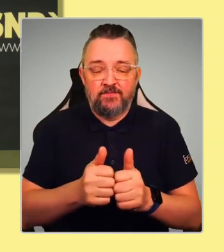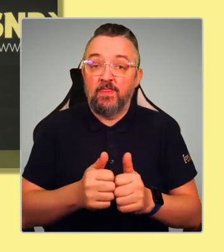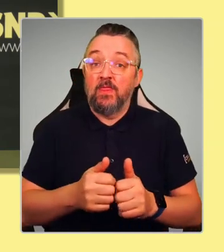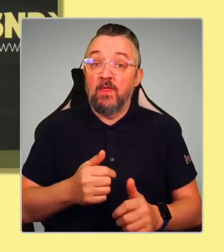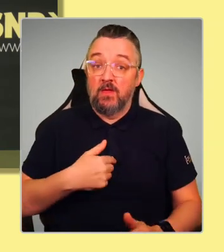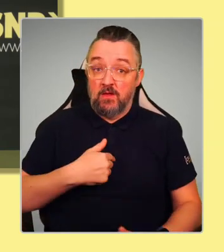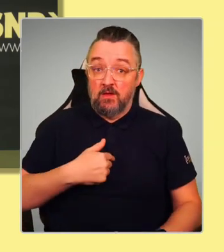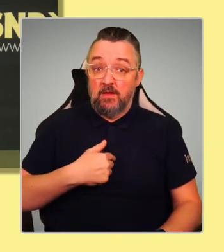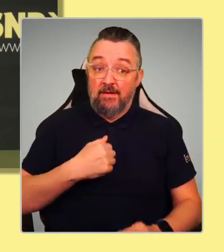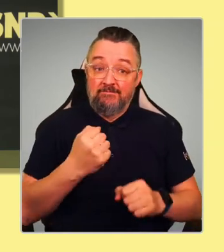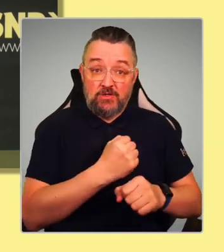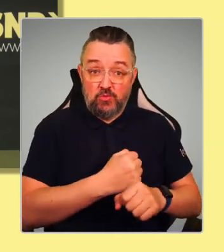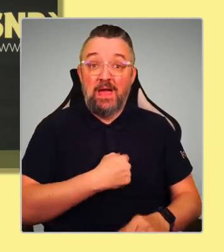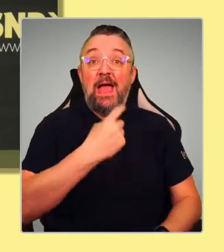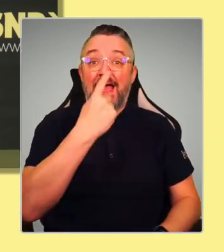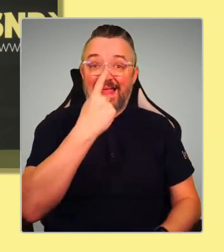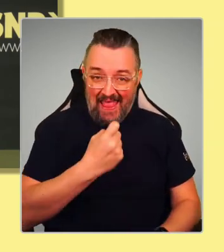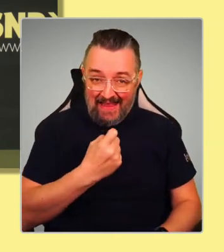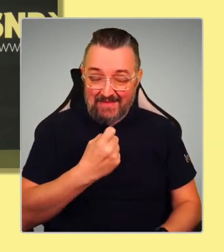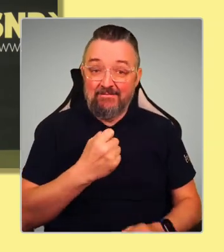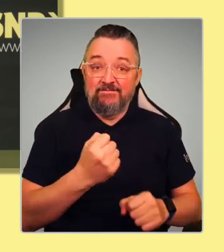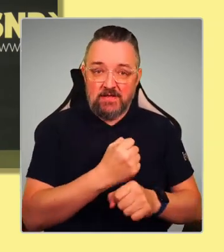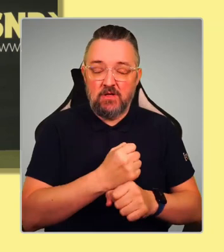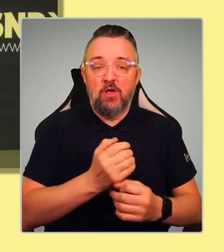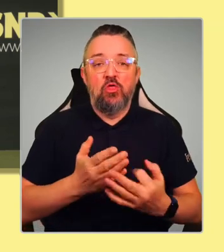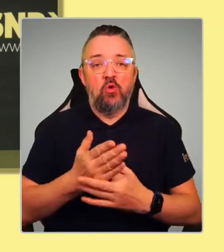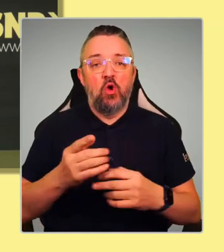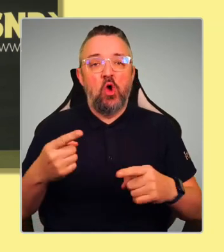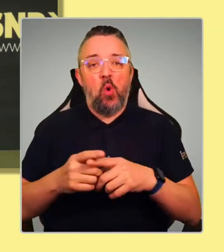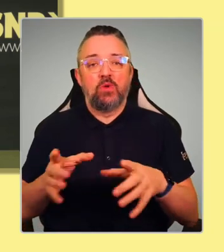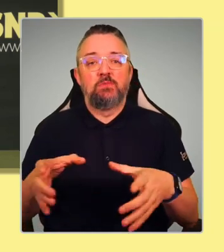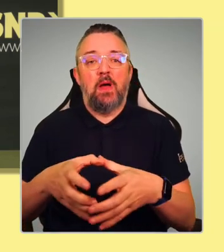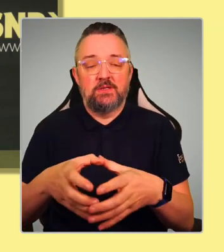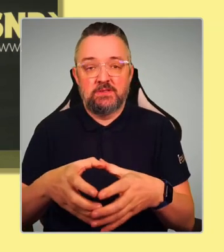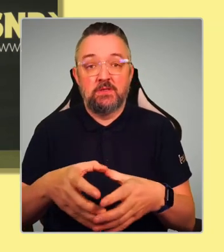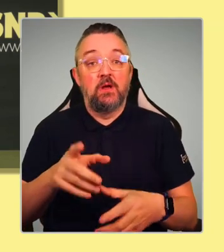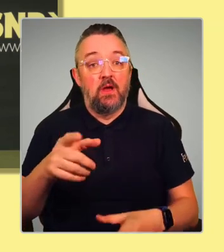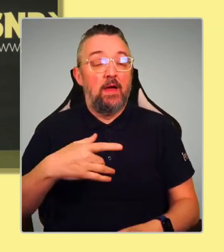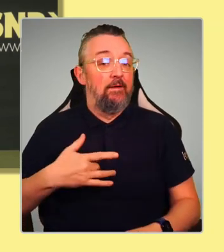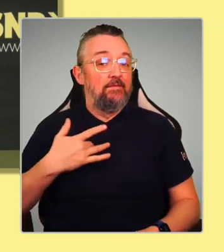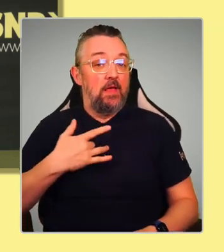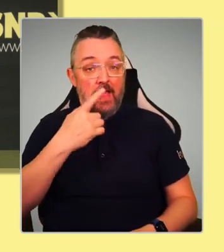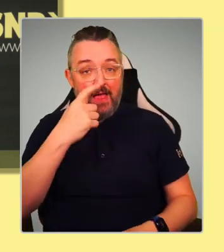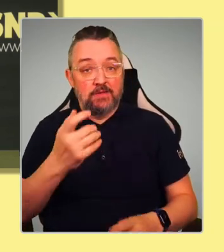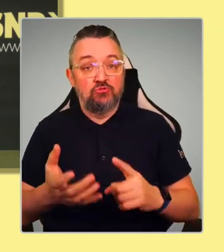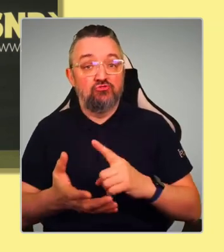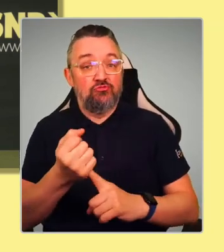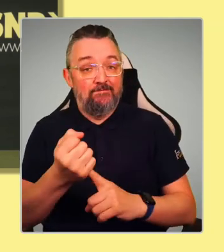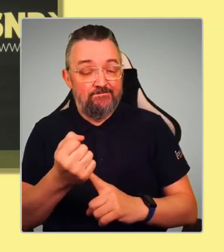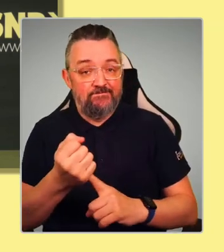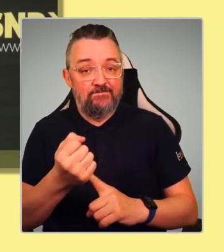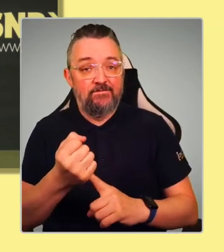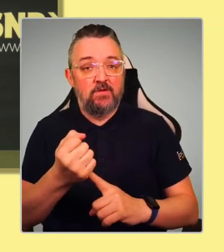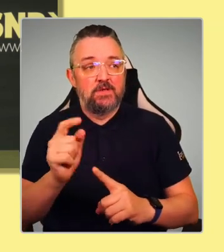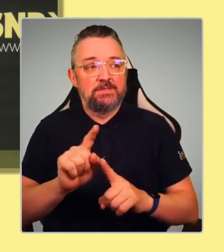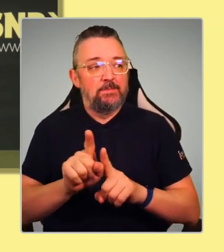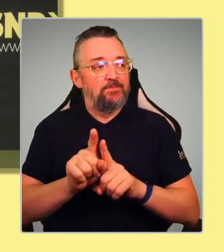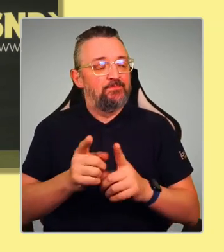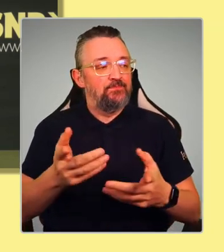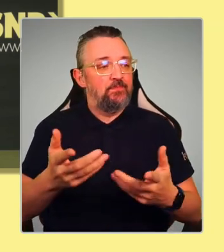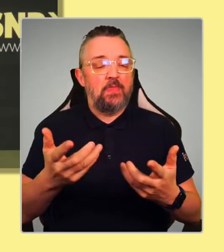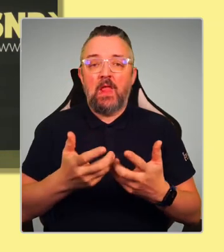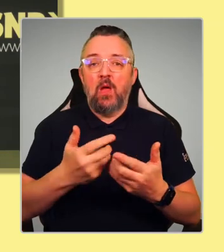on a cross-party basis. And I think we can do it in a way that reflects and respects our trans